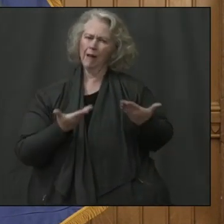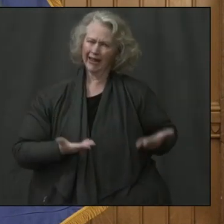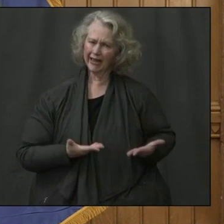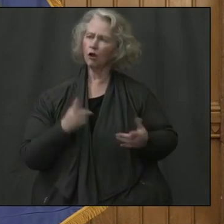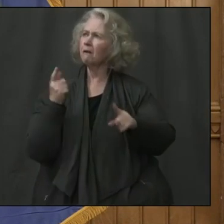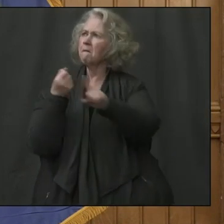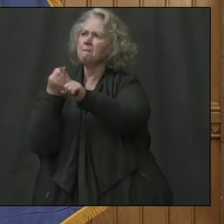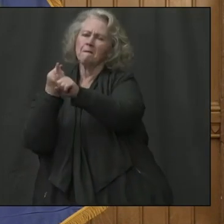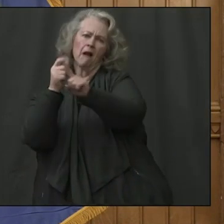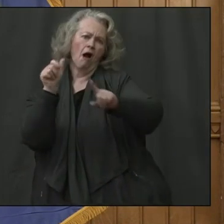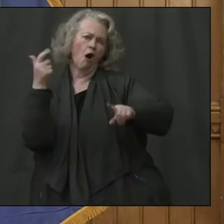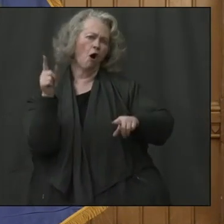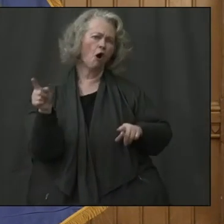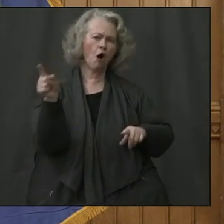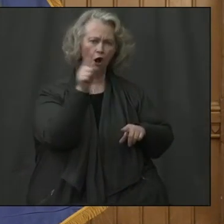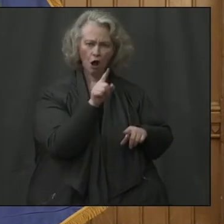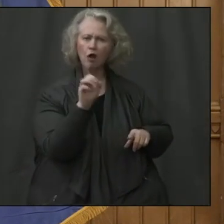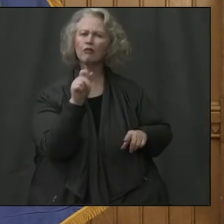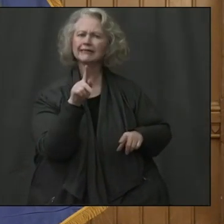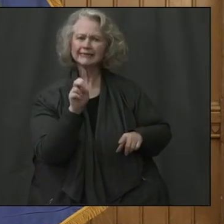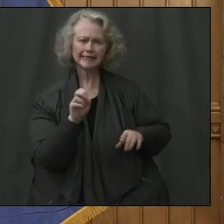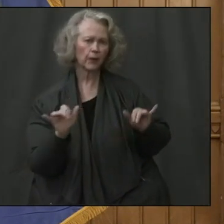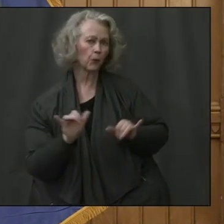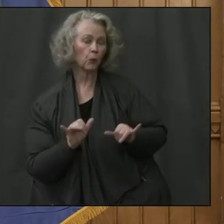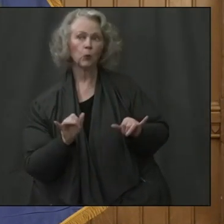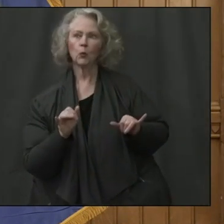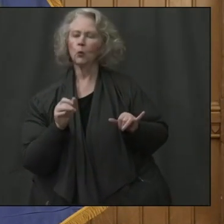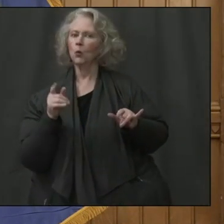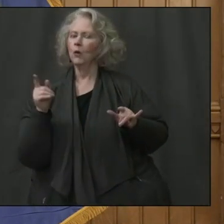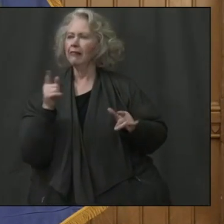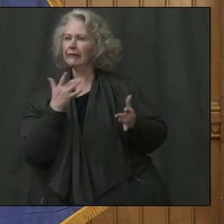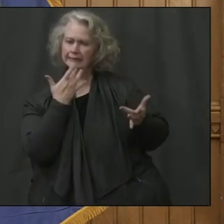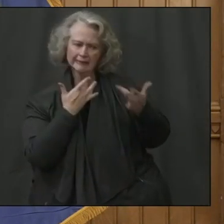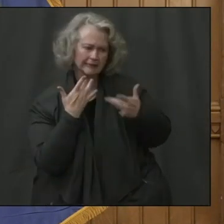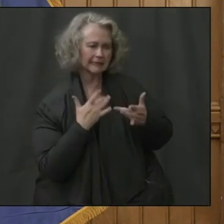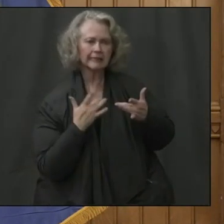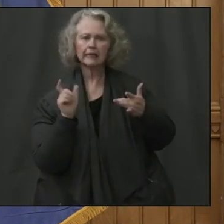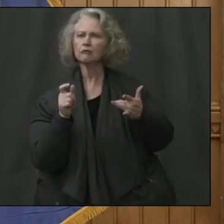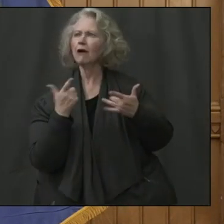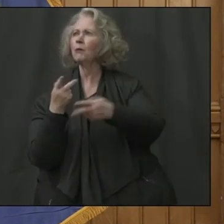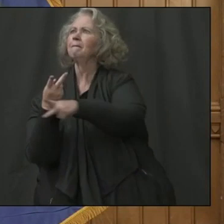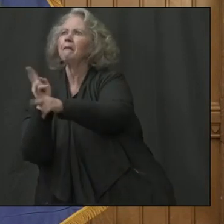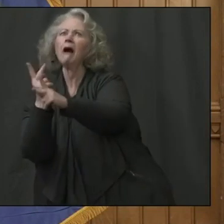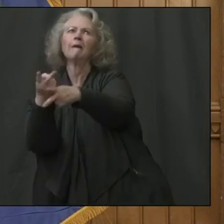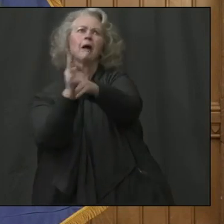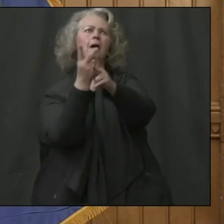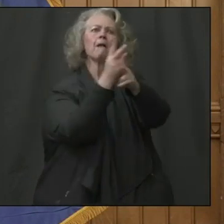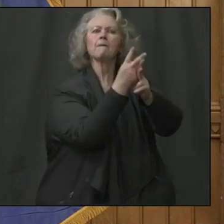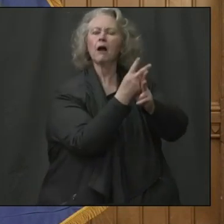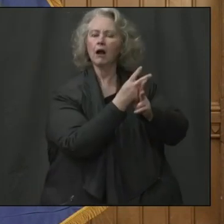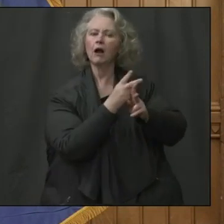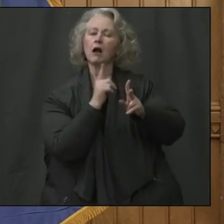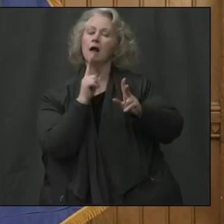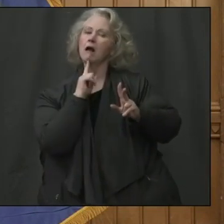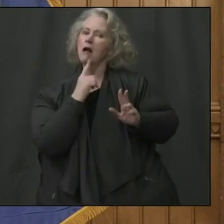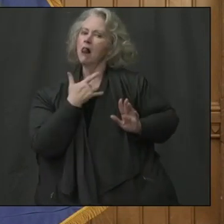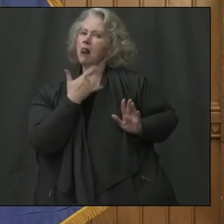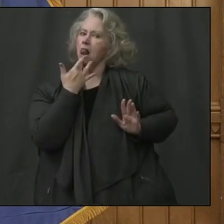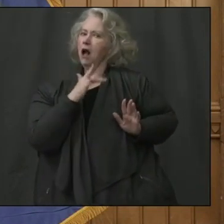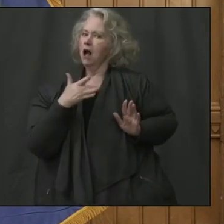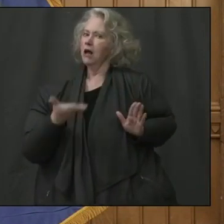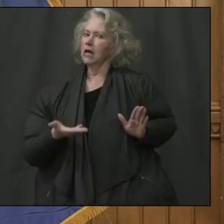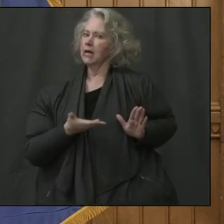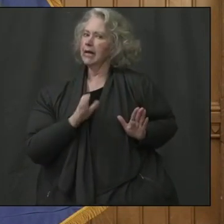out in the markets. They're borrowing money short term. Um, they're being tough in terms of collections. And fortunately, because Connecticut,